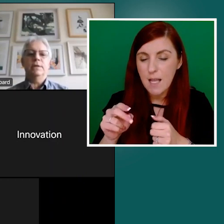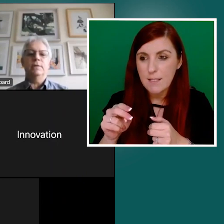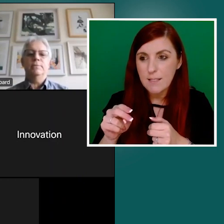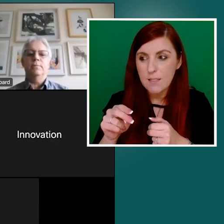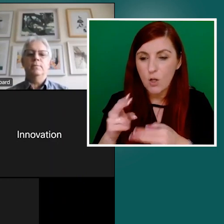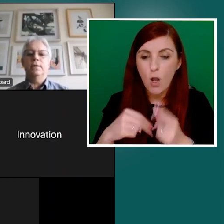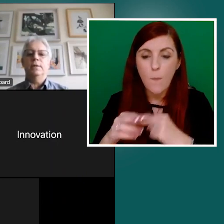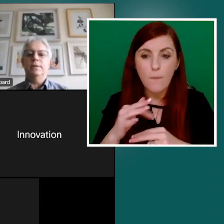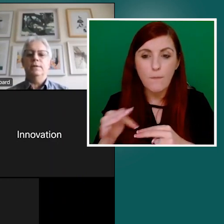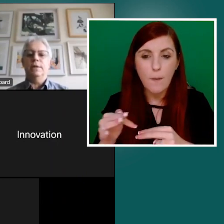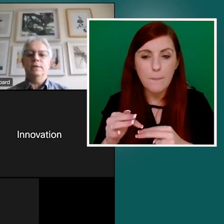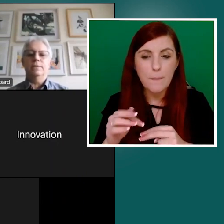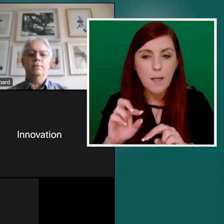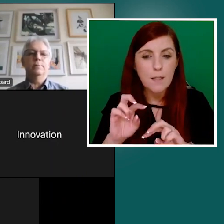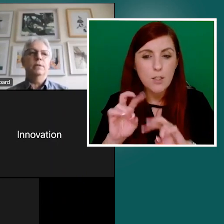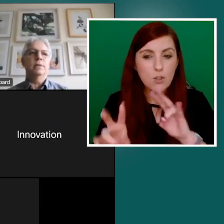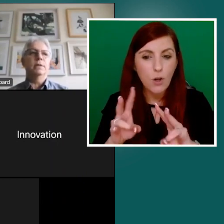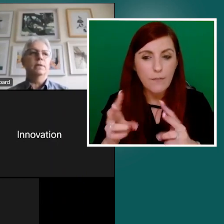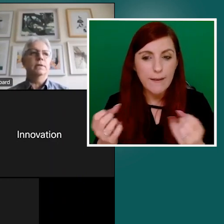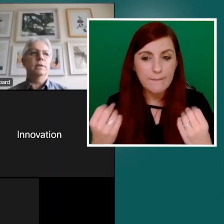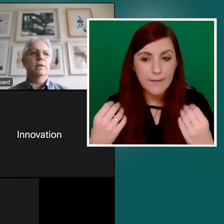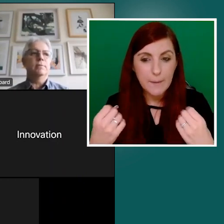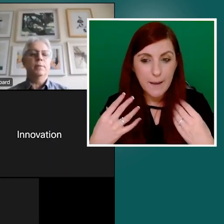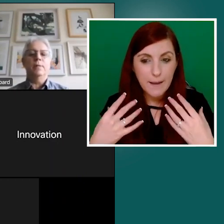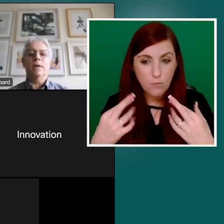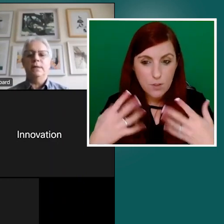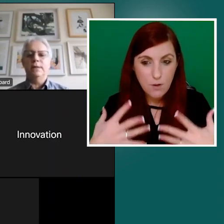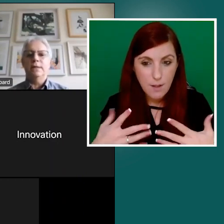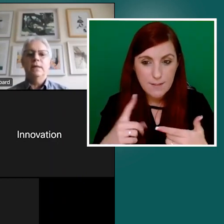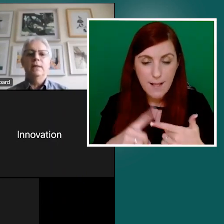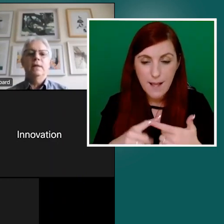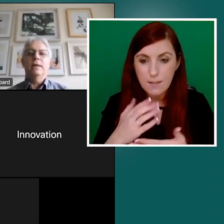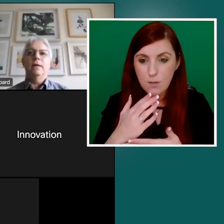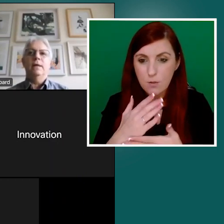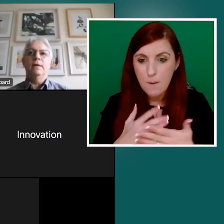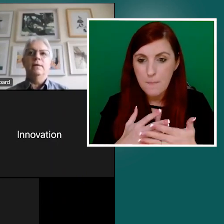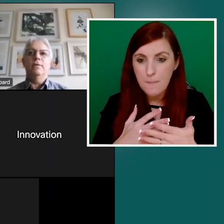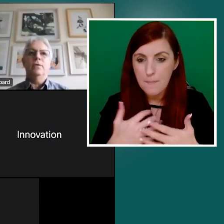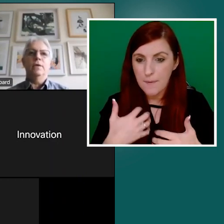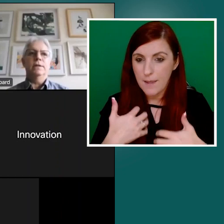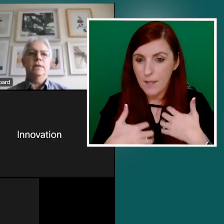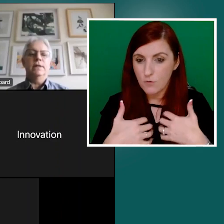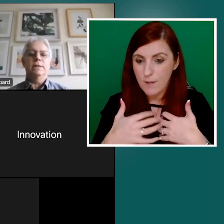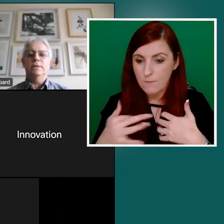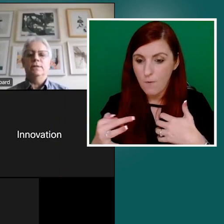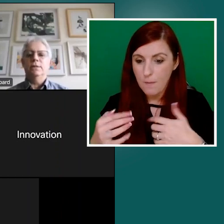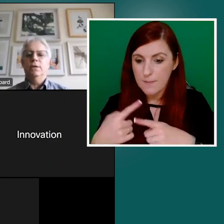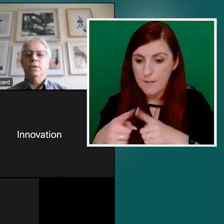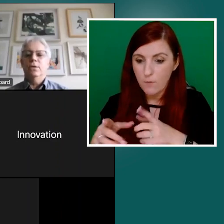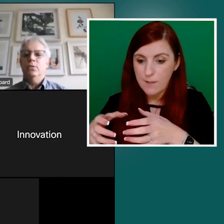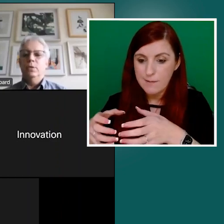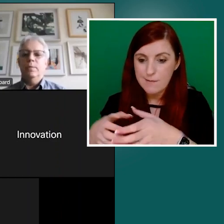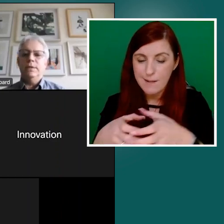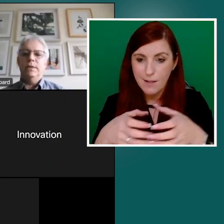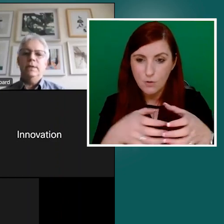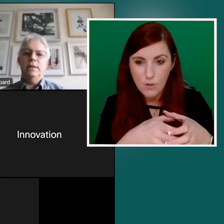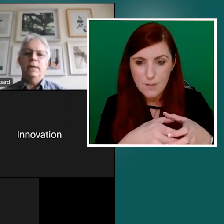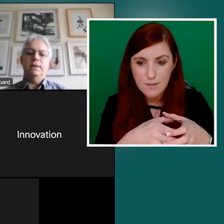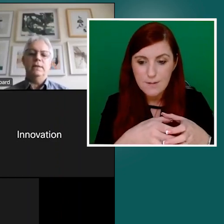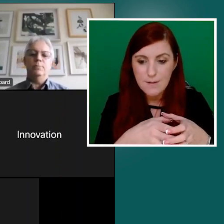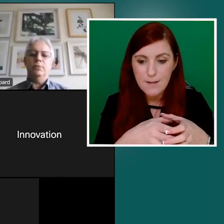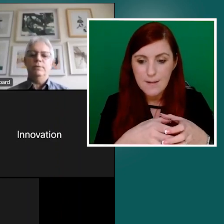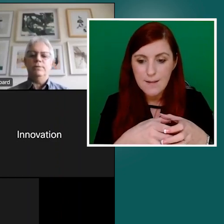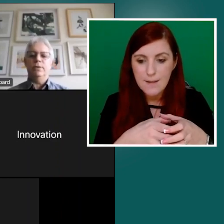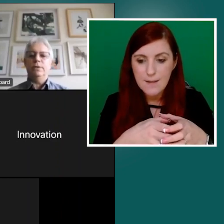interest from the sectors, from the government bodies and organizations who were mentioning